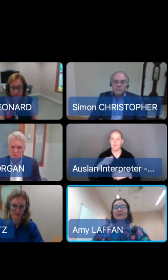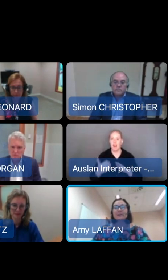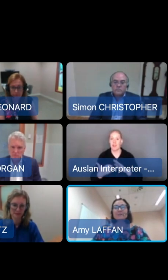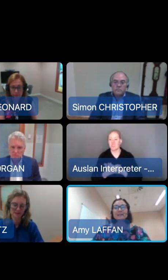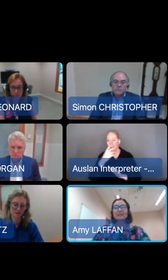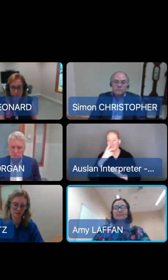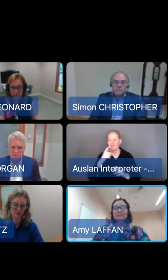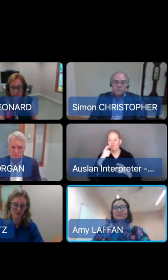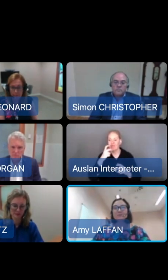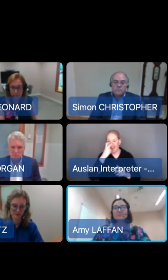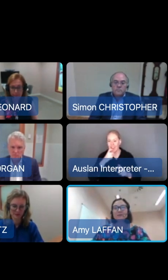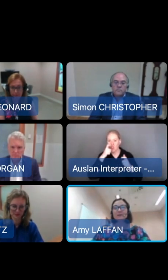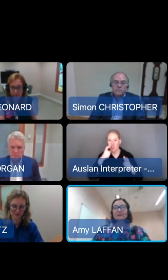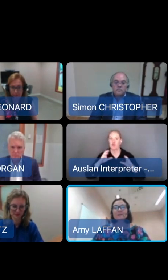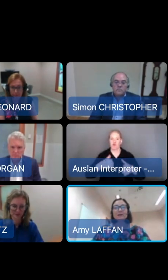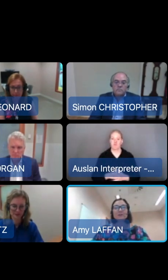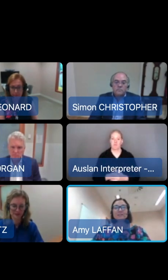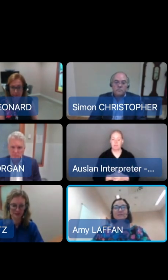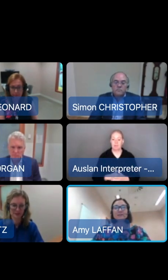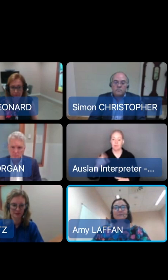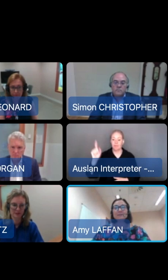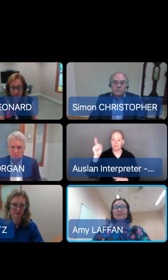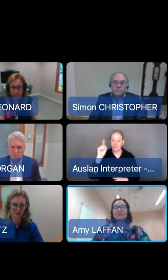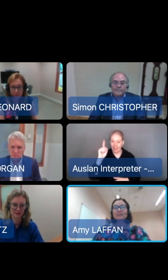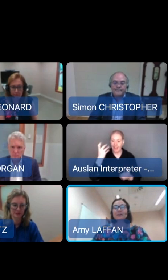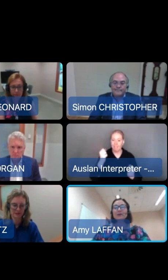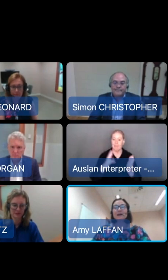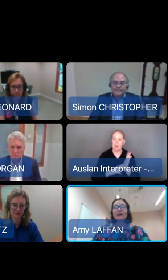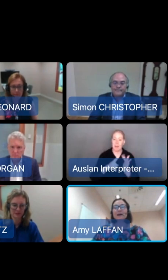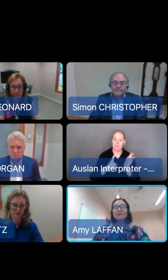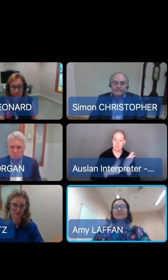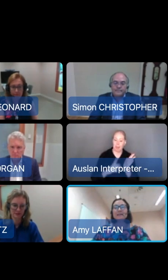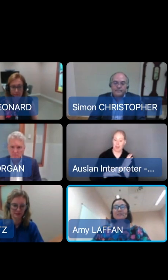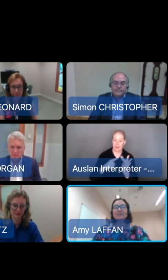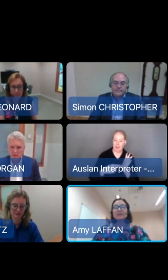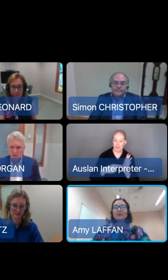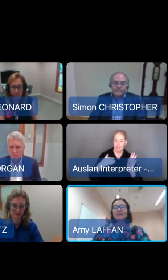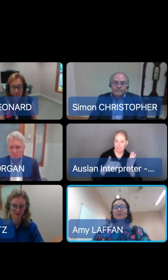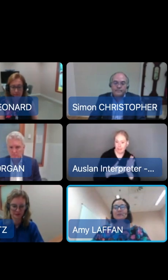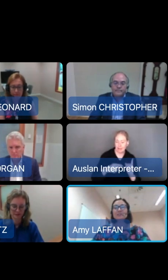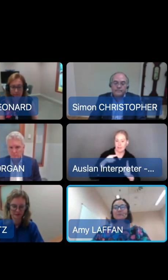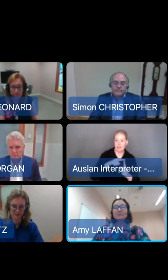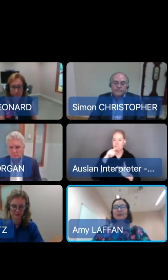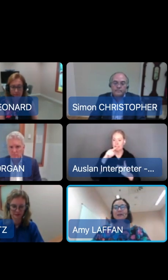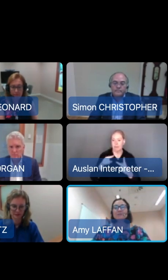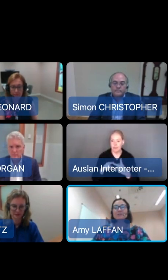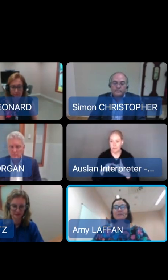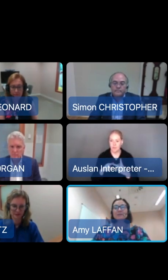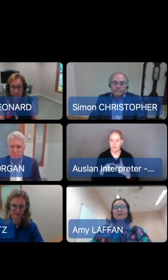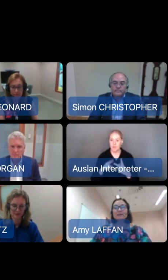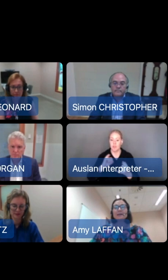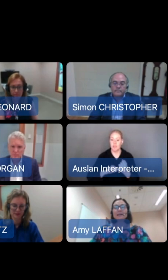of the Legislative Reform Branch, Simon Christopher, Director of the Harmonisation and Regulatory Strategy Branch,